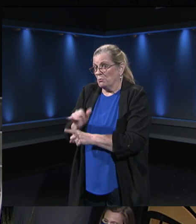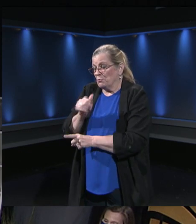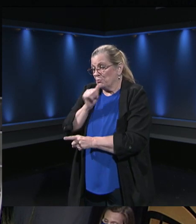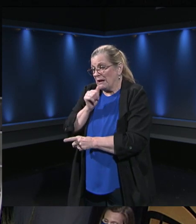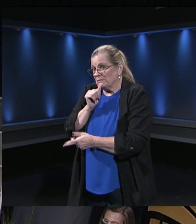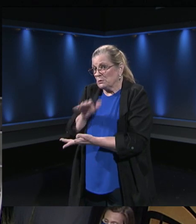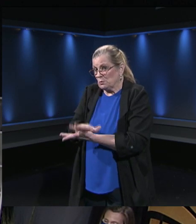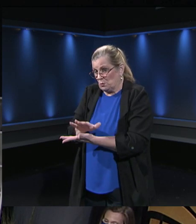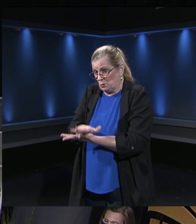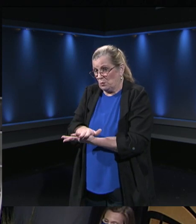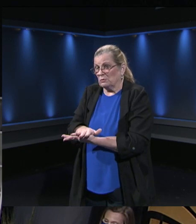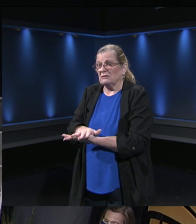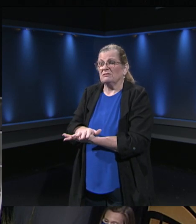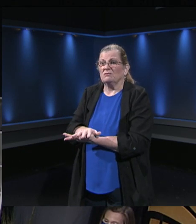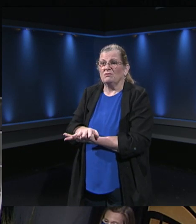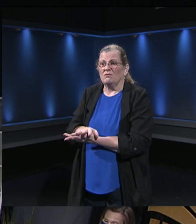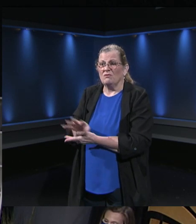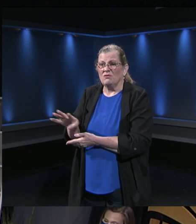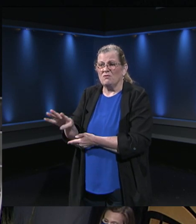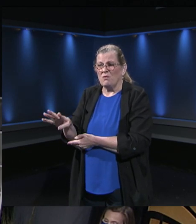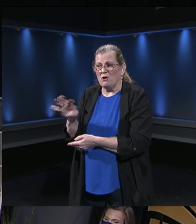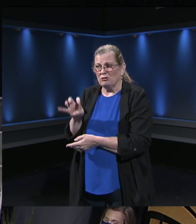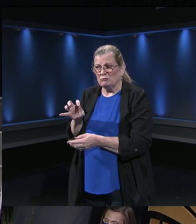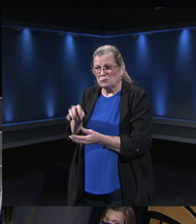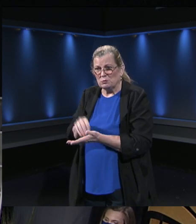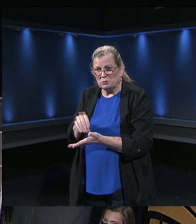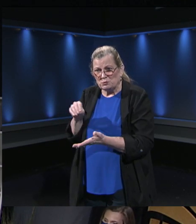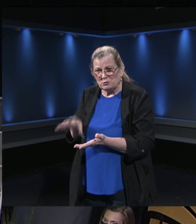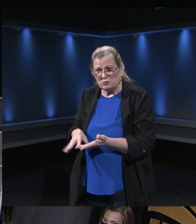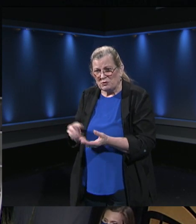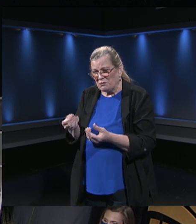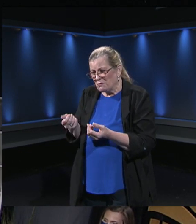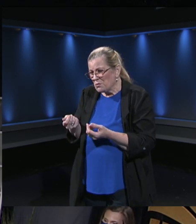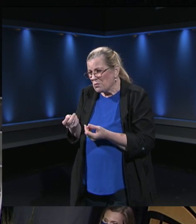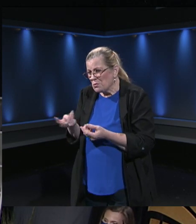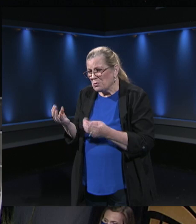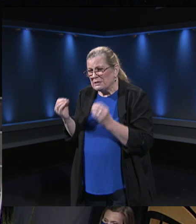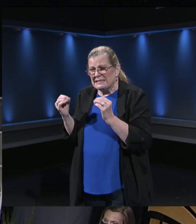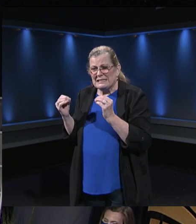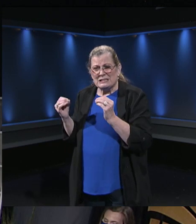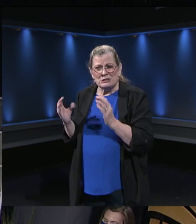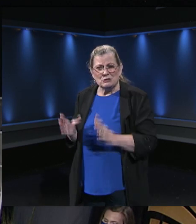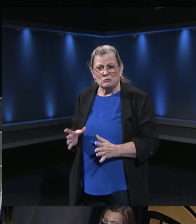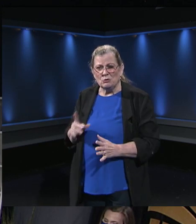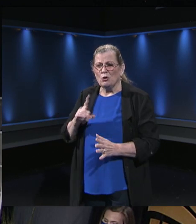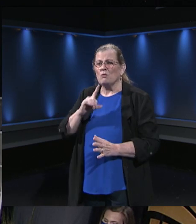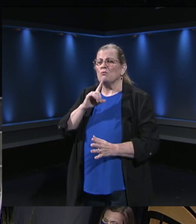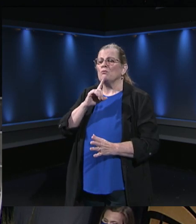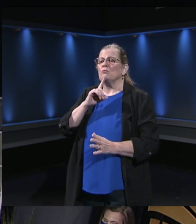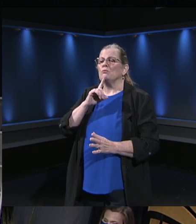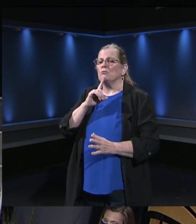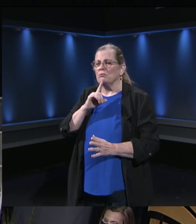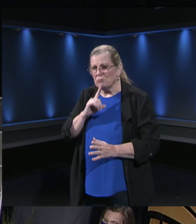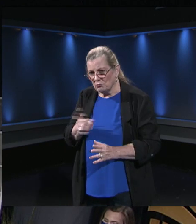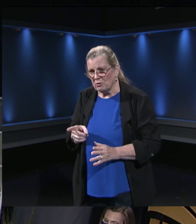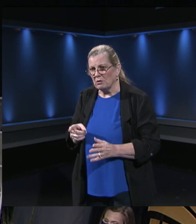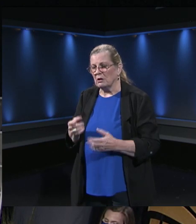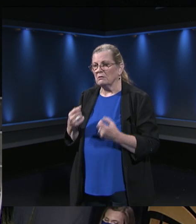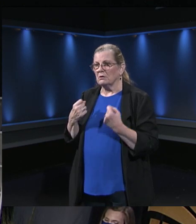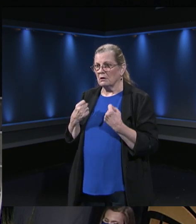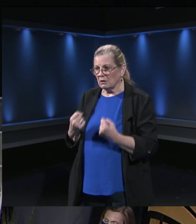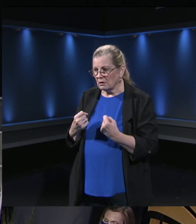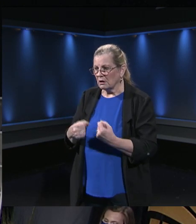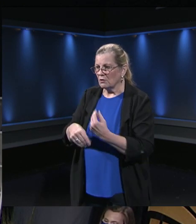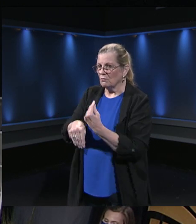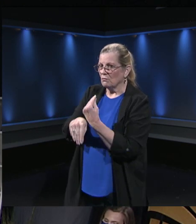students and a few teachers, rolled out in very robust, strong, very, very strong virtual online